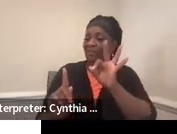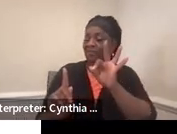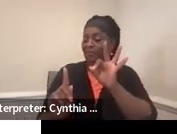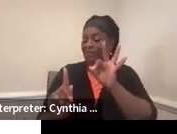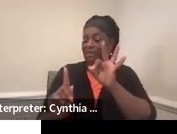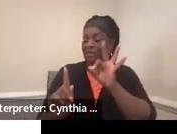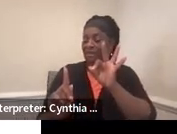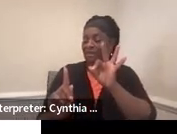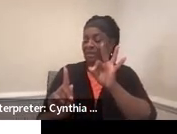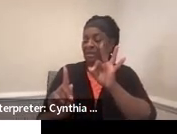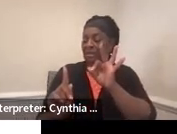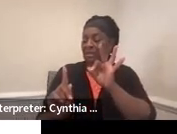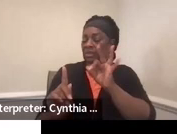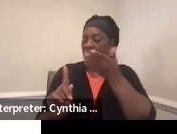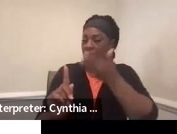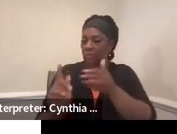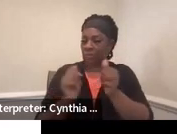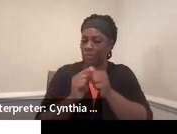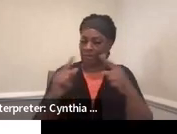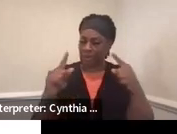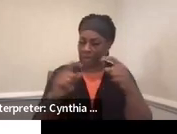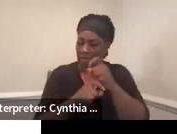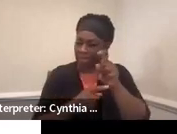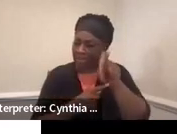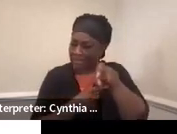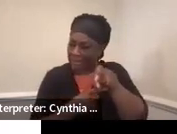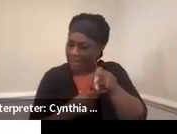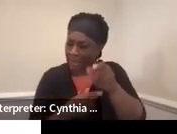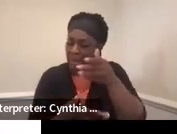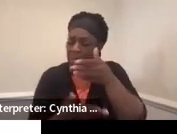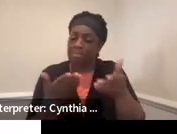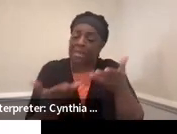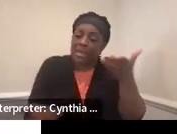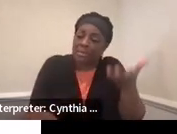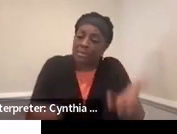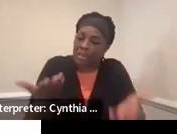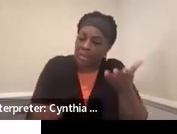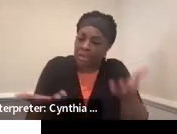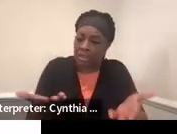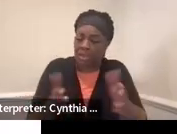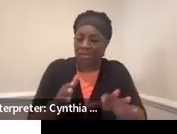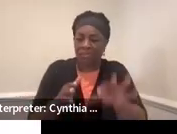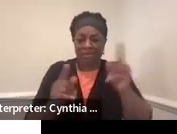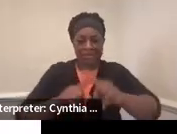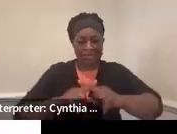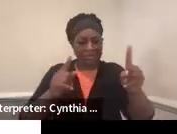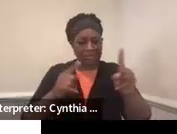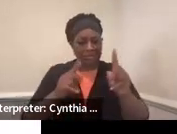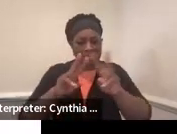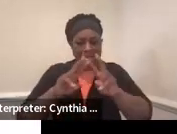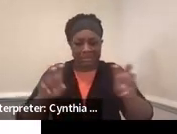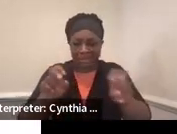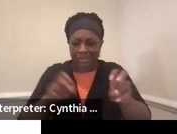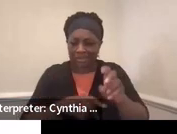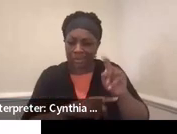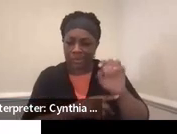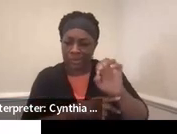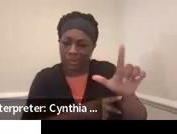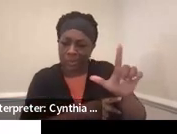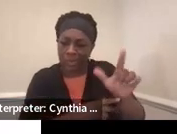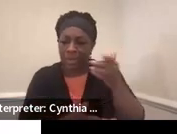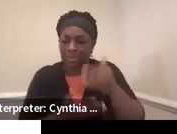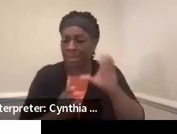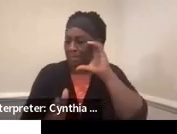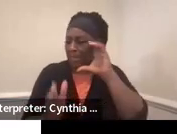a student with complex needs, maybe having to find a different assessment tool that includes maybe